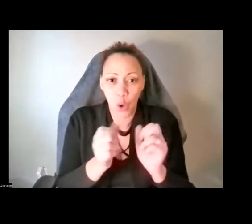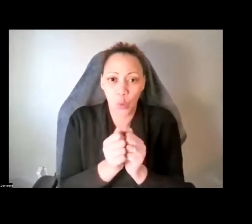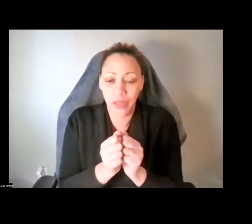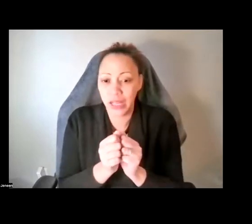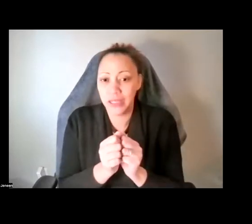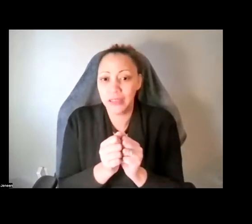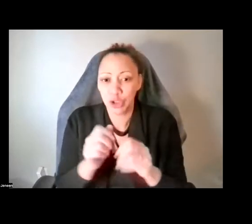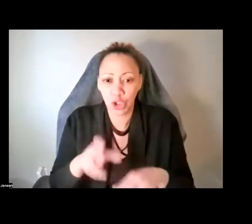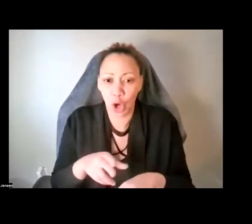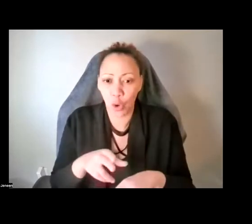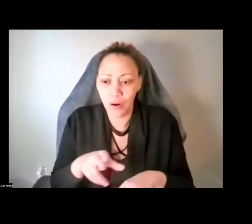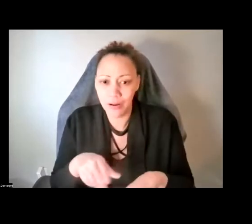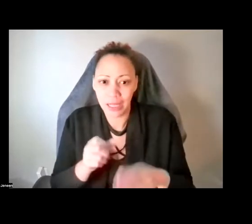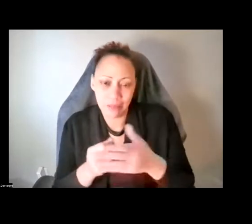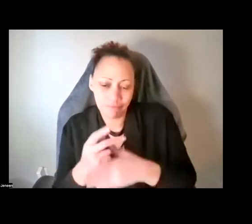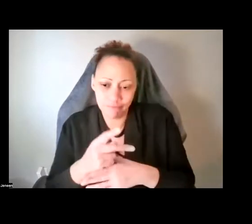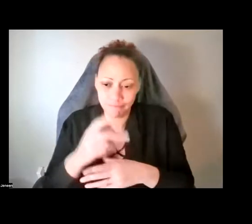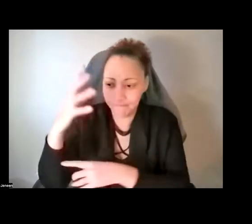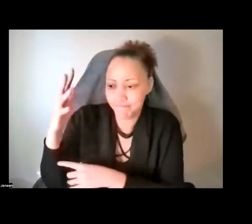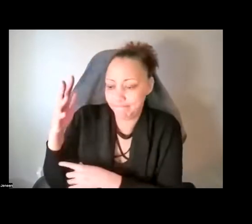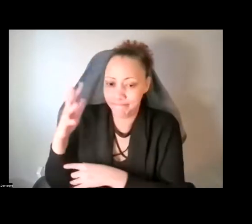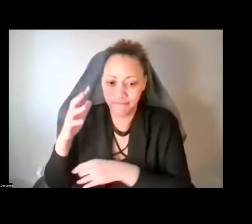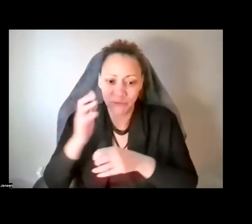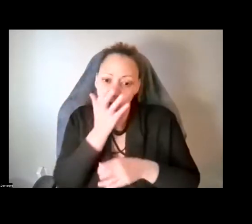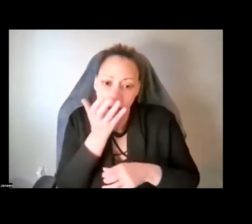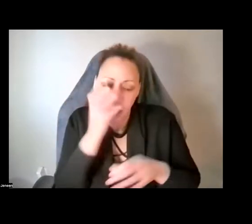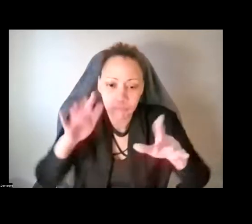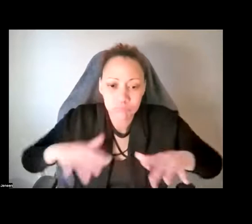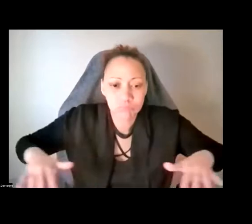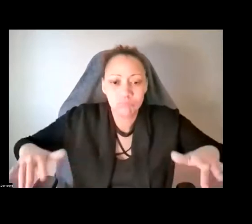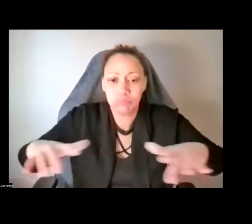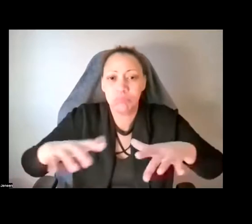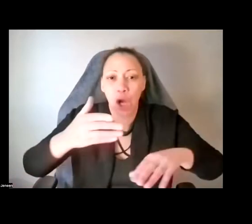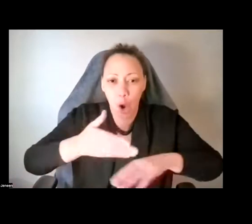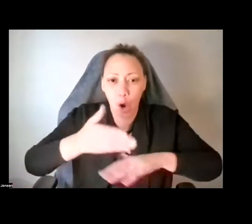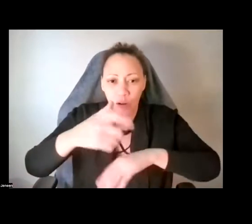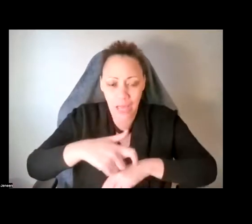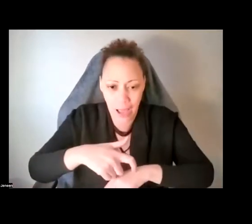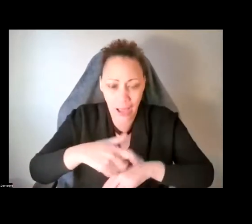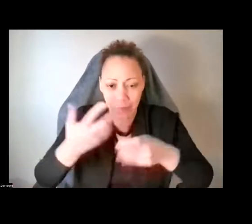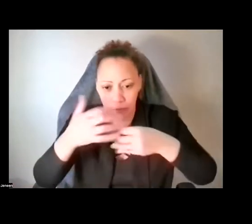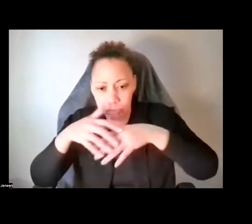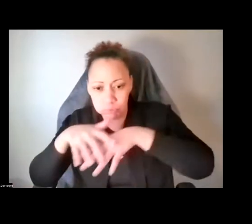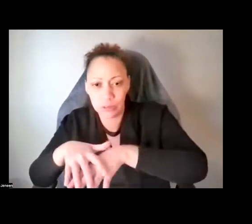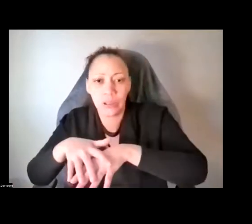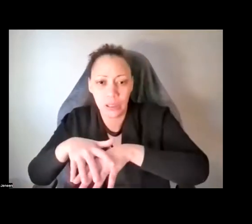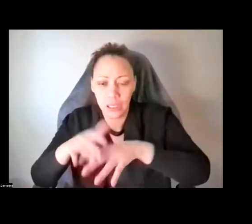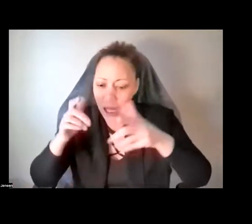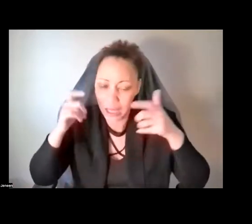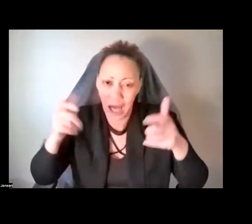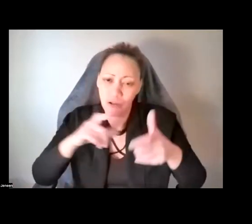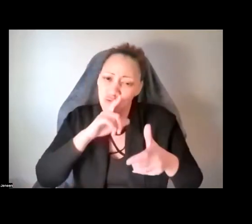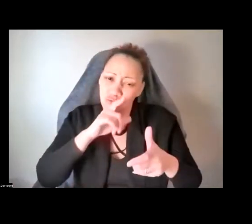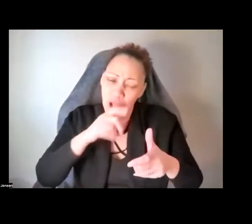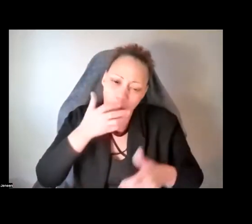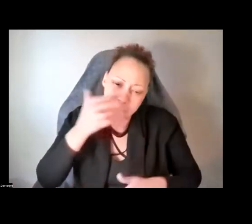over time, um, challenging experiences questionnaire, perceived emotional synchrony. Um, there's a ton of really amazing